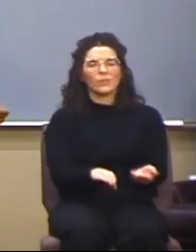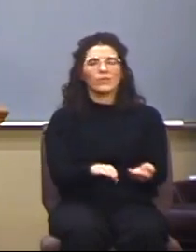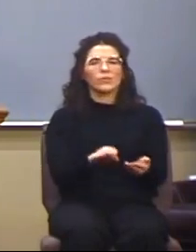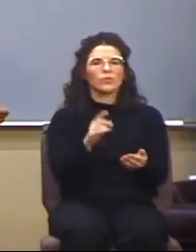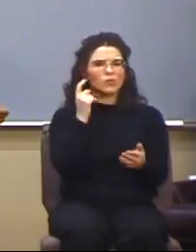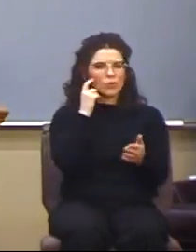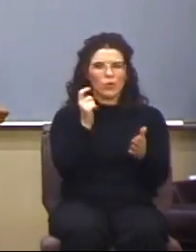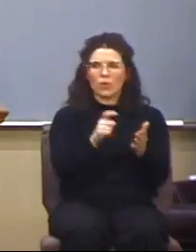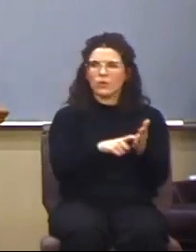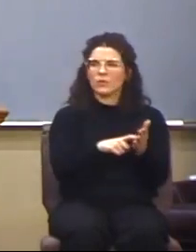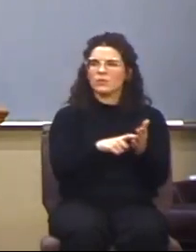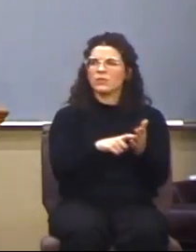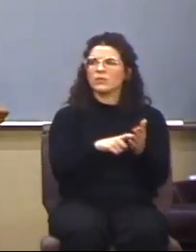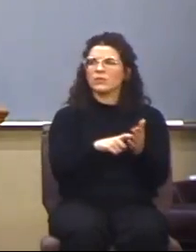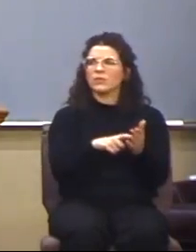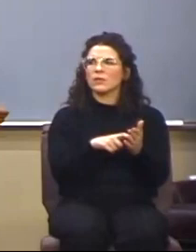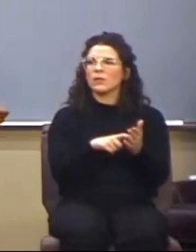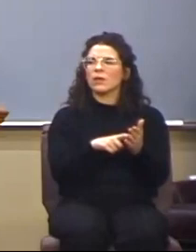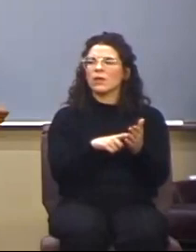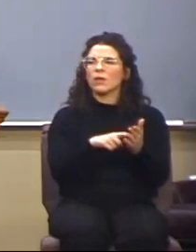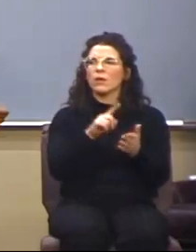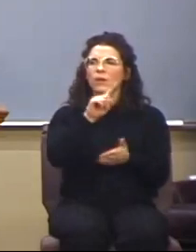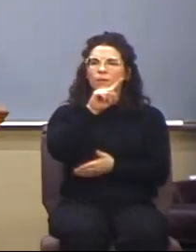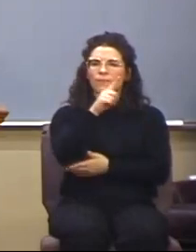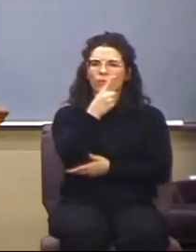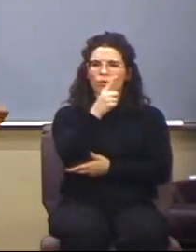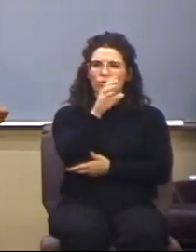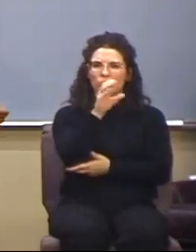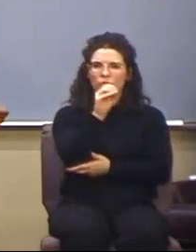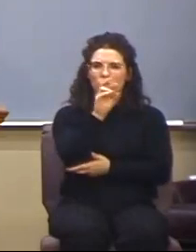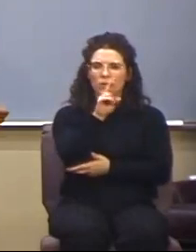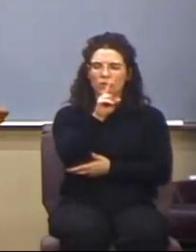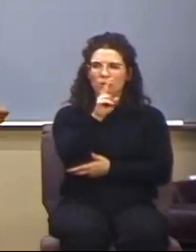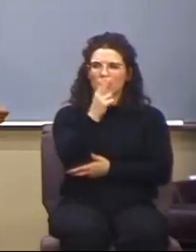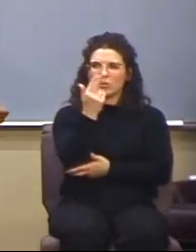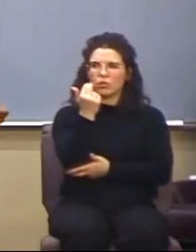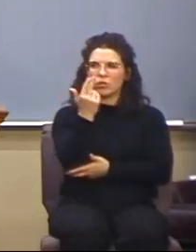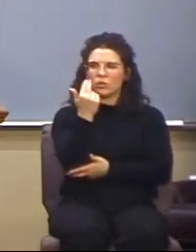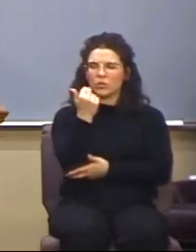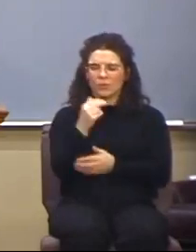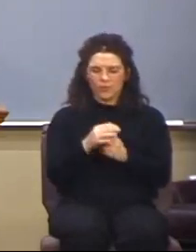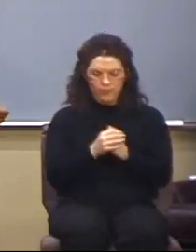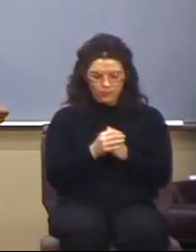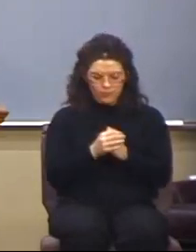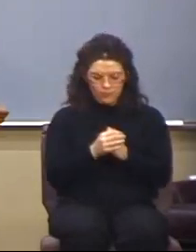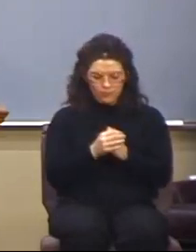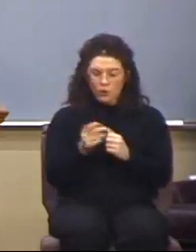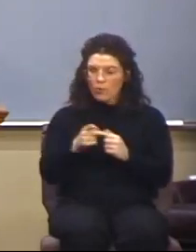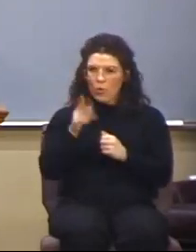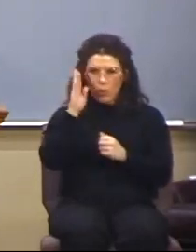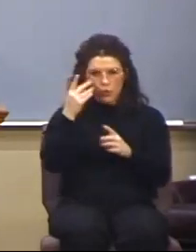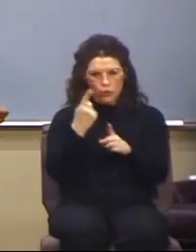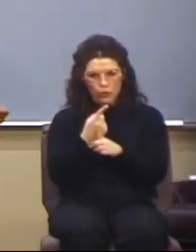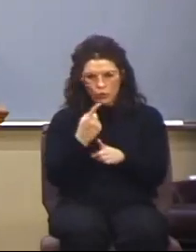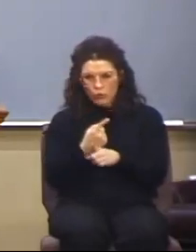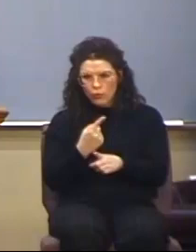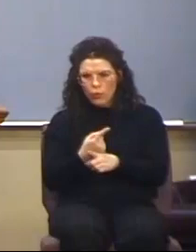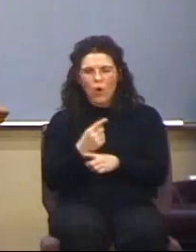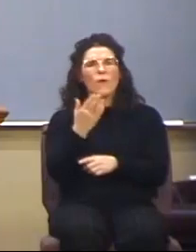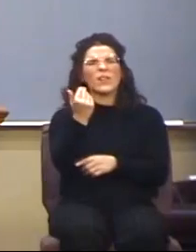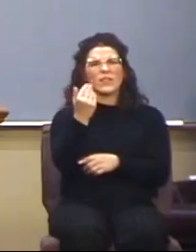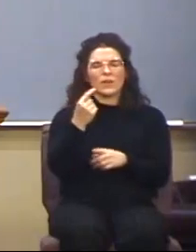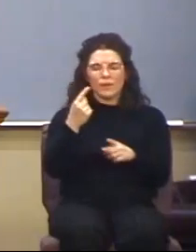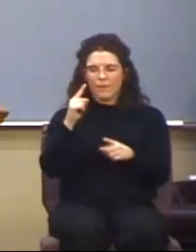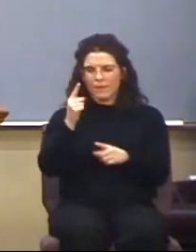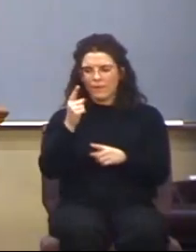correct there at Corinth. Paul, of course, is rebuking the Corinthians. In chapter 15,